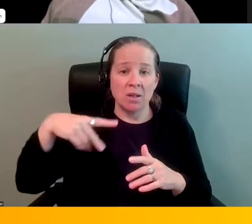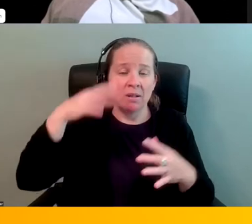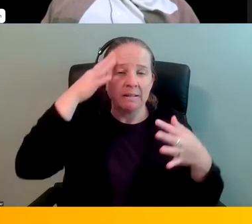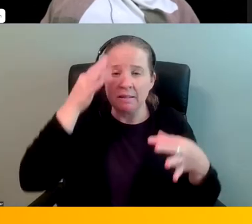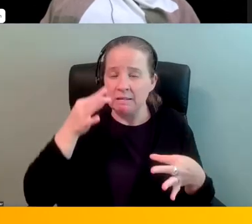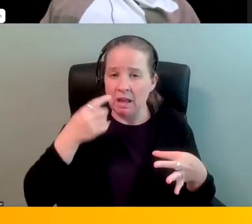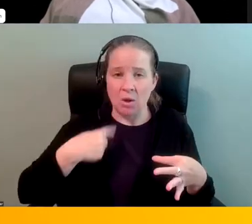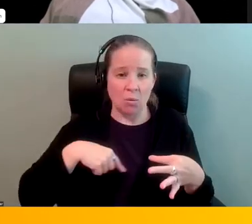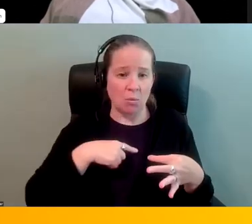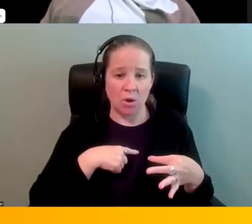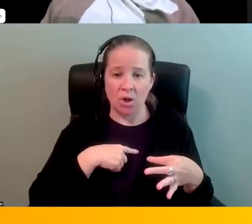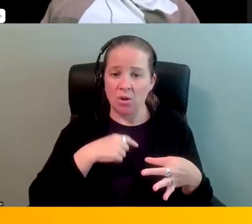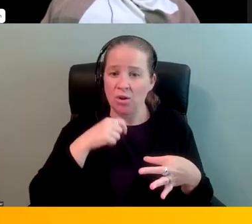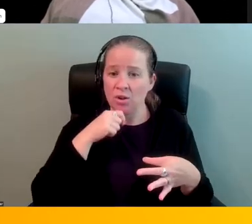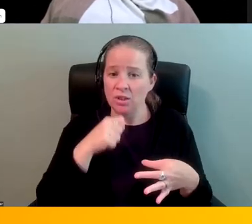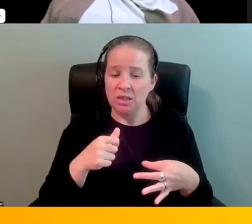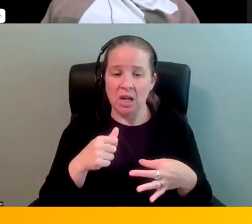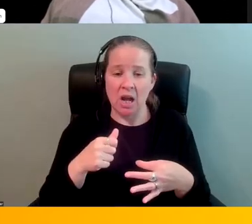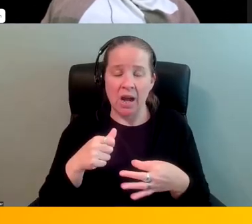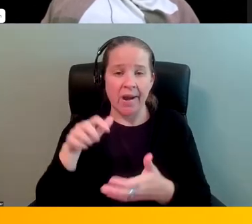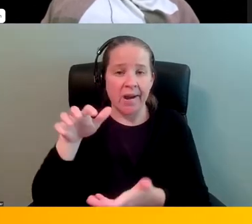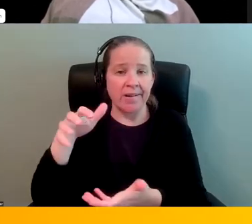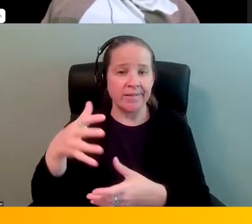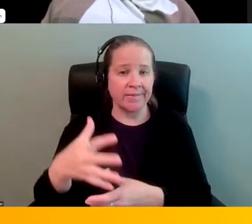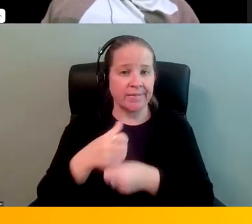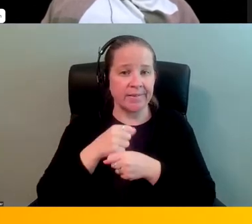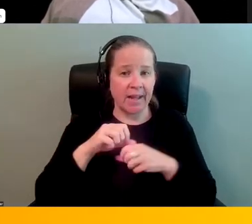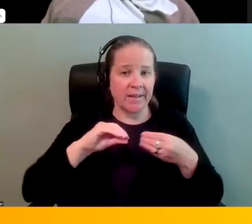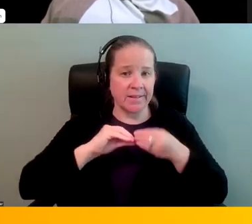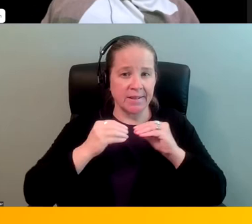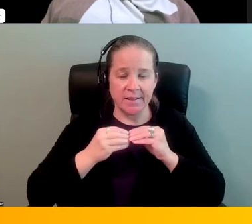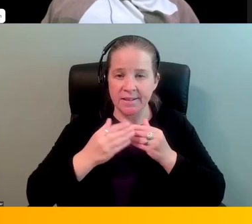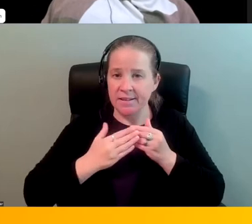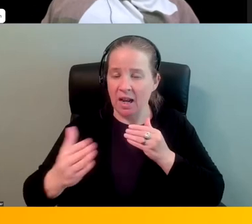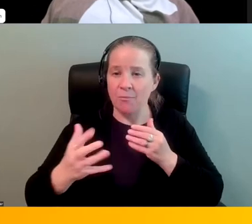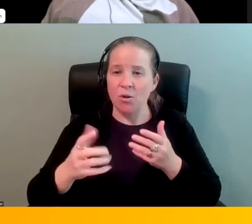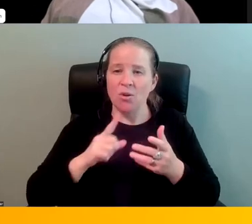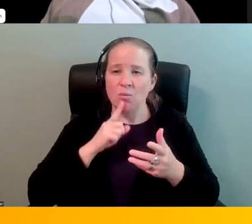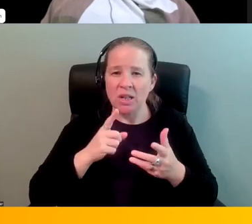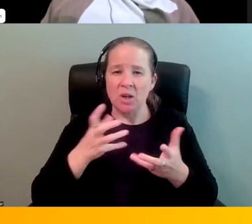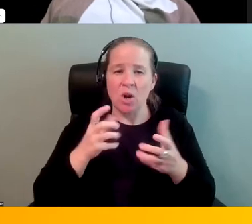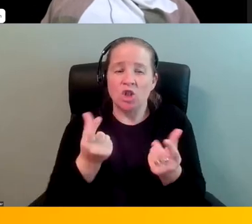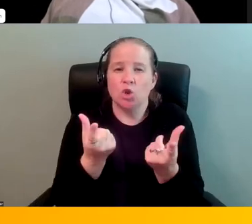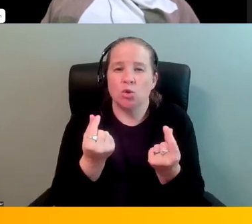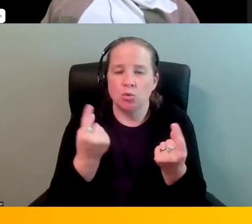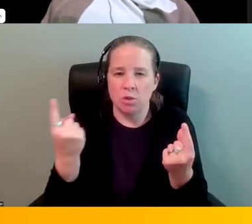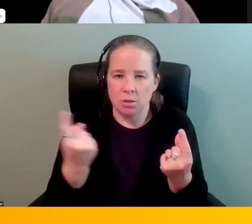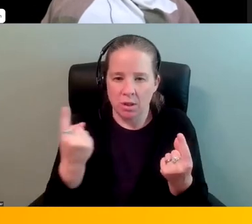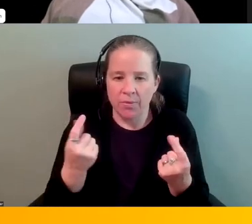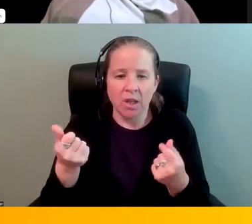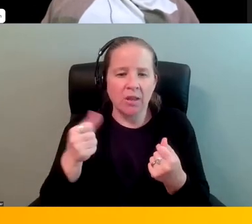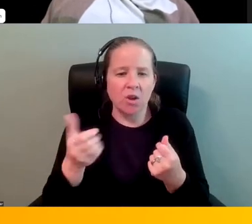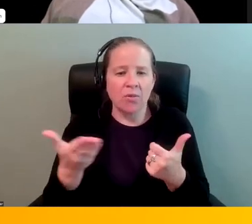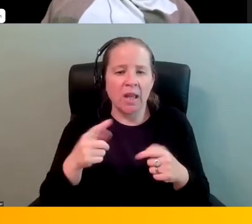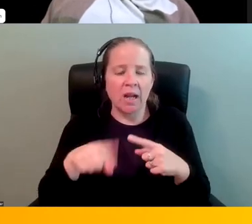take statistics anymore, that we really wanted to do something about it in a separate system. The other thing about